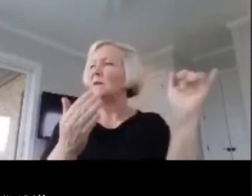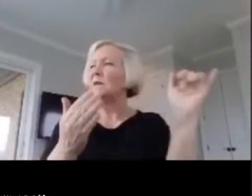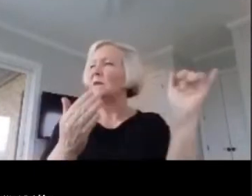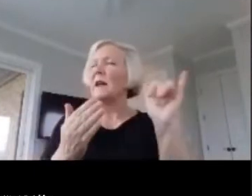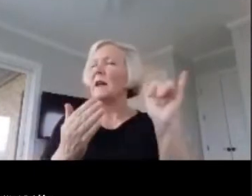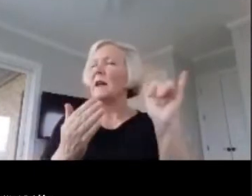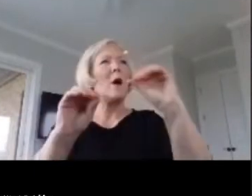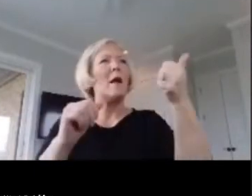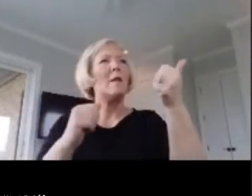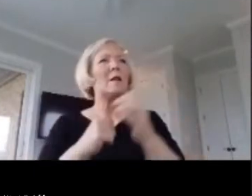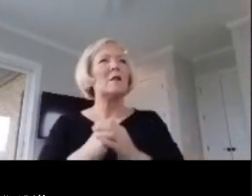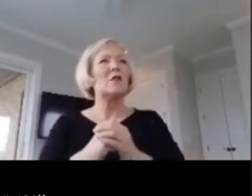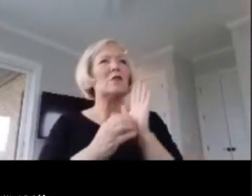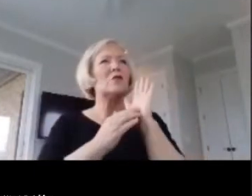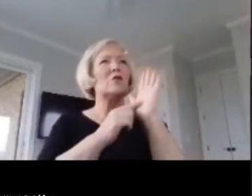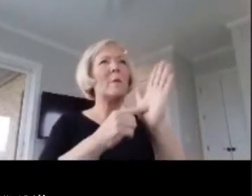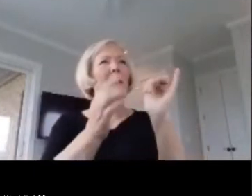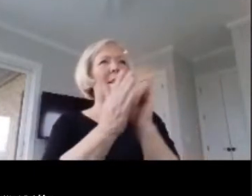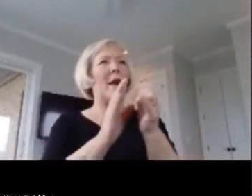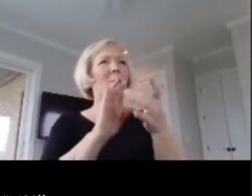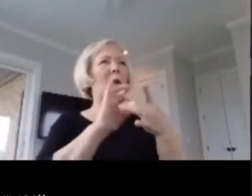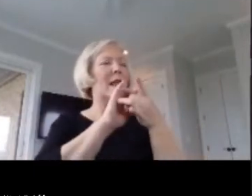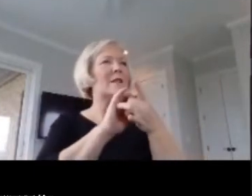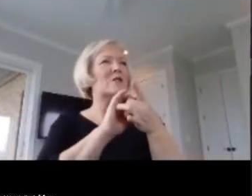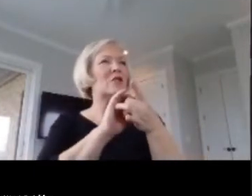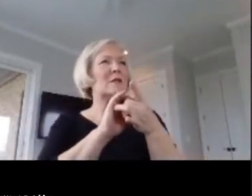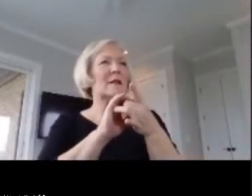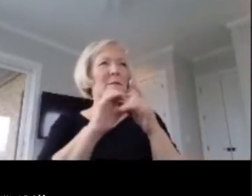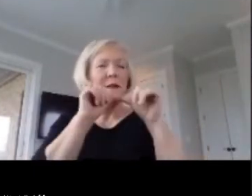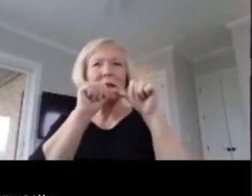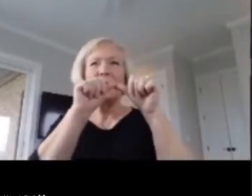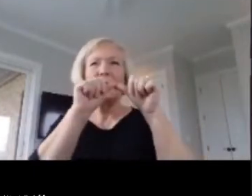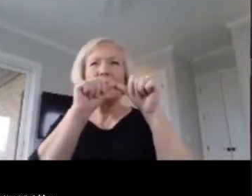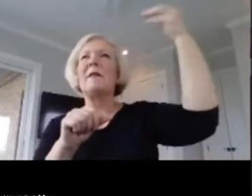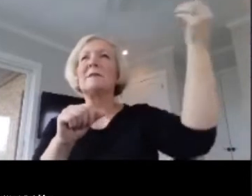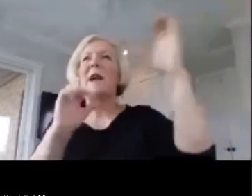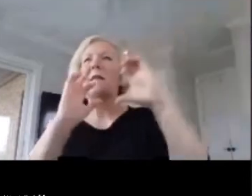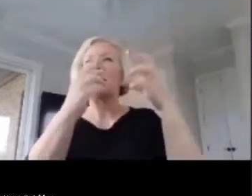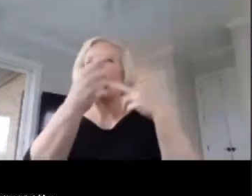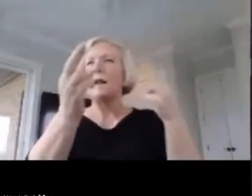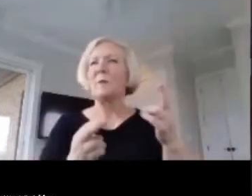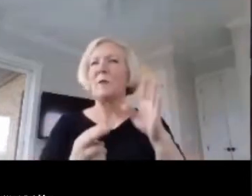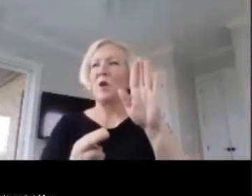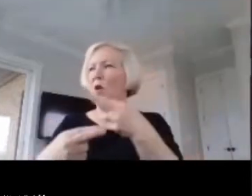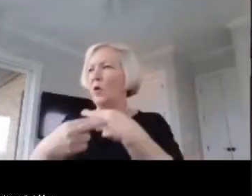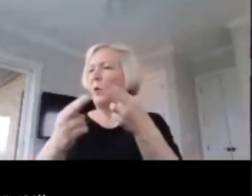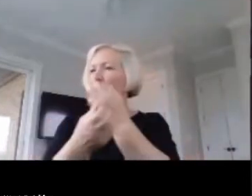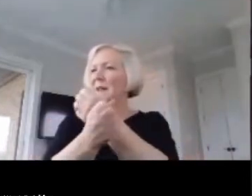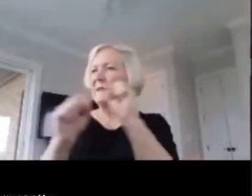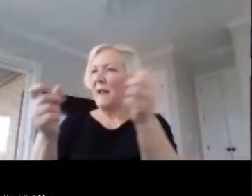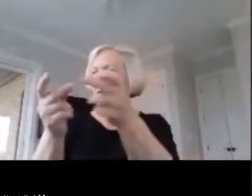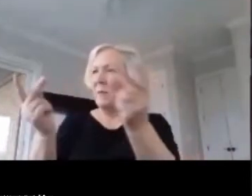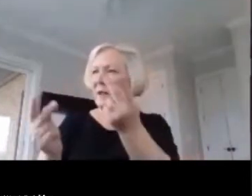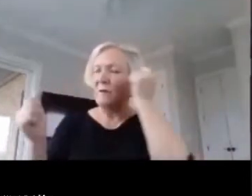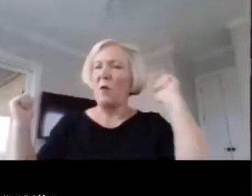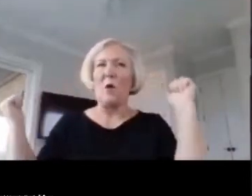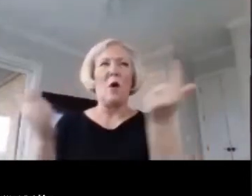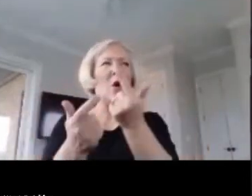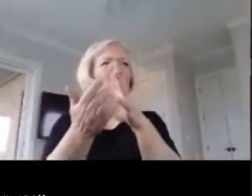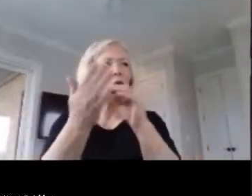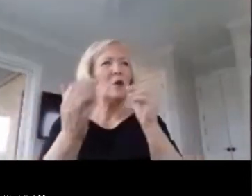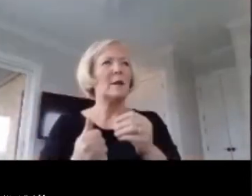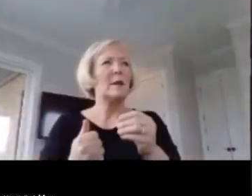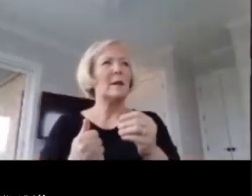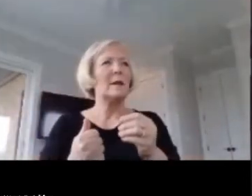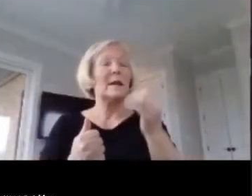extend outside academics. Her room was a safe space for all students, snacks for those that